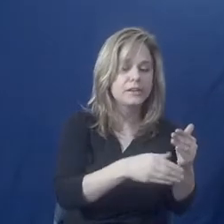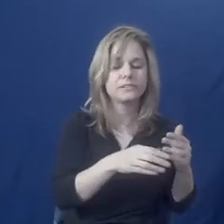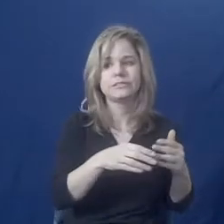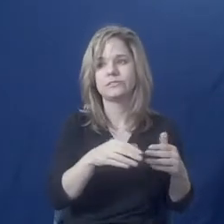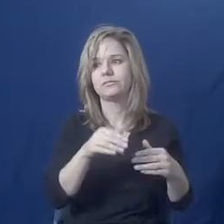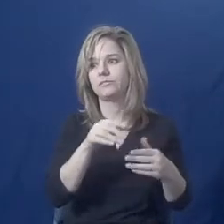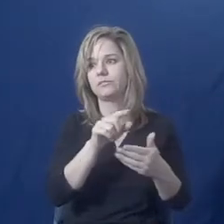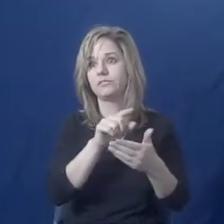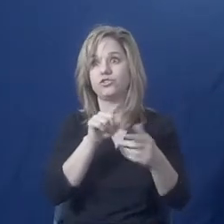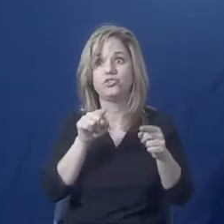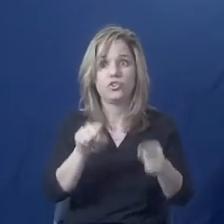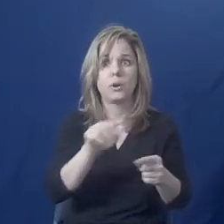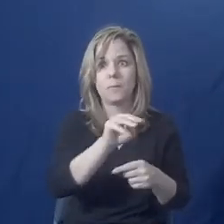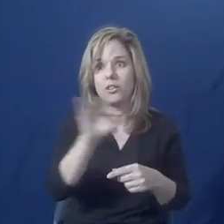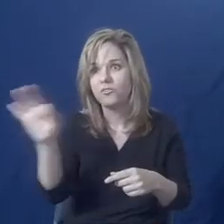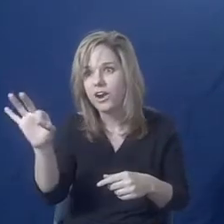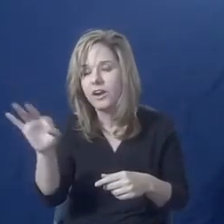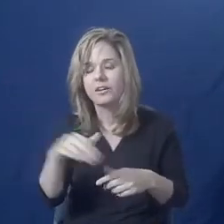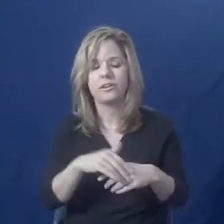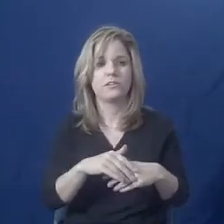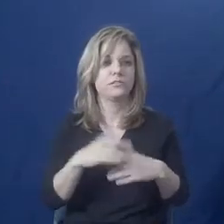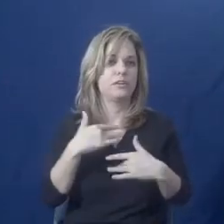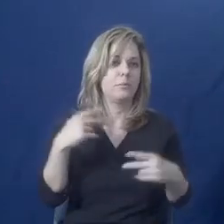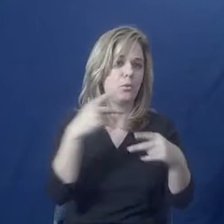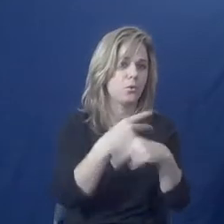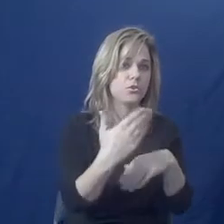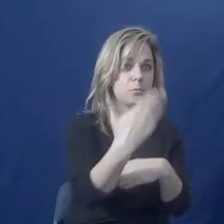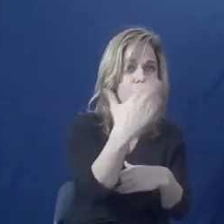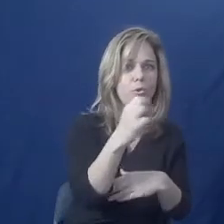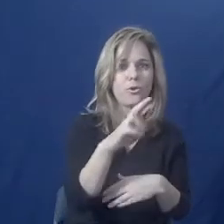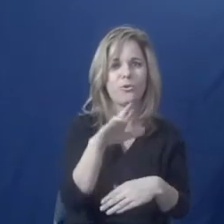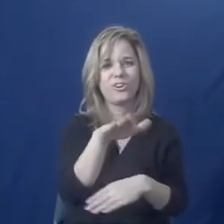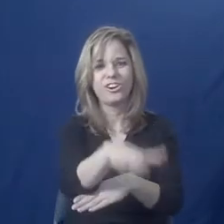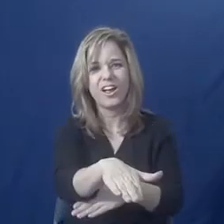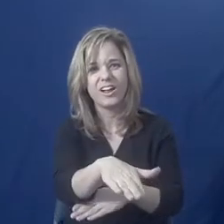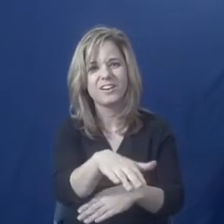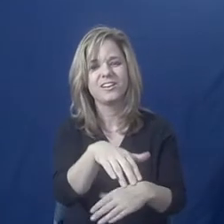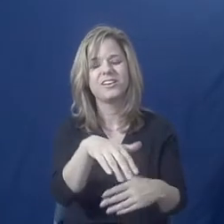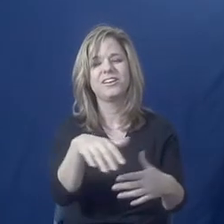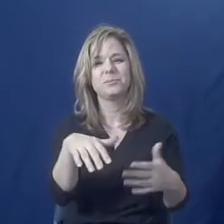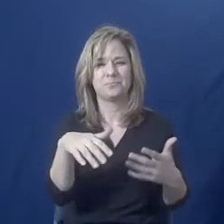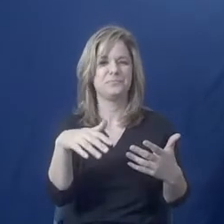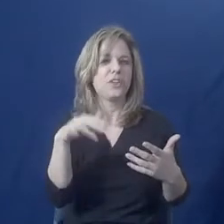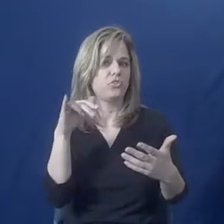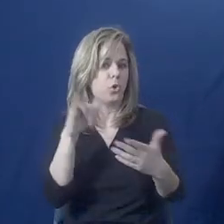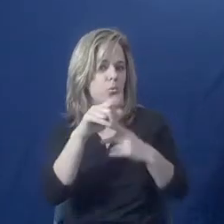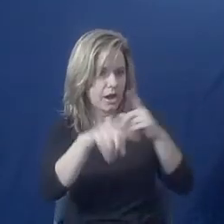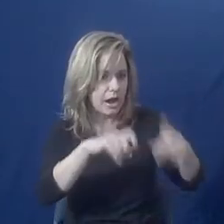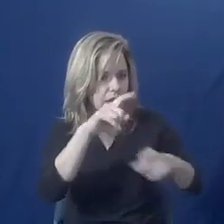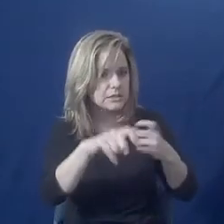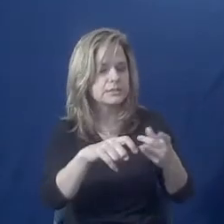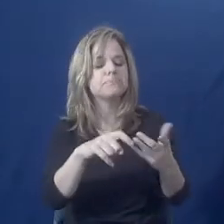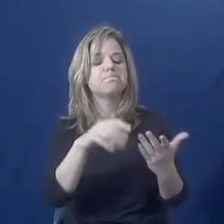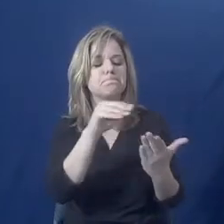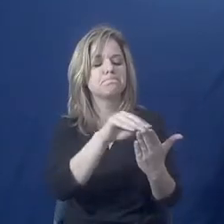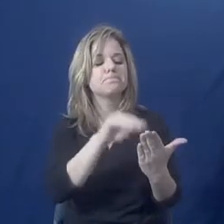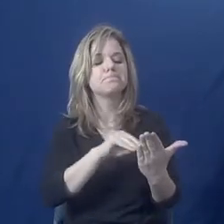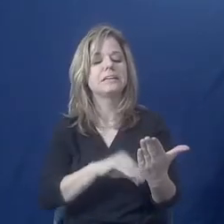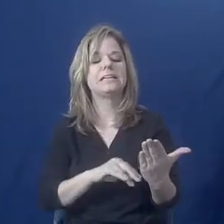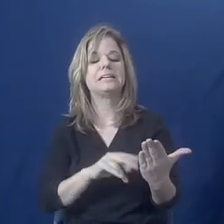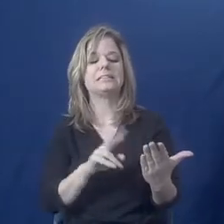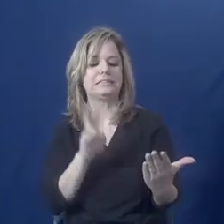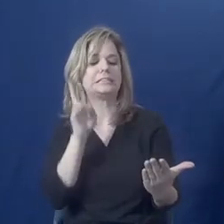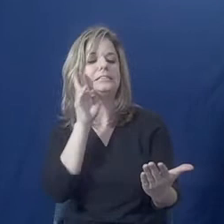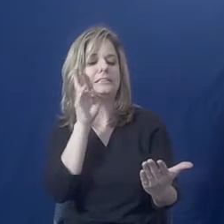Those are kinds of things that you can establish a pattern which may help to determine when